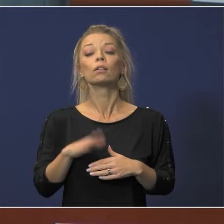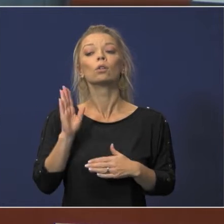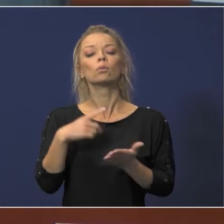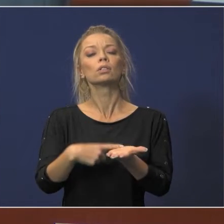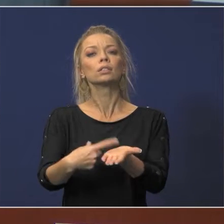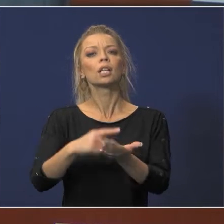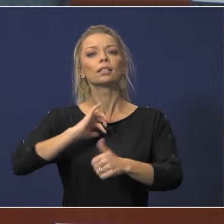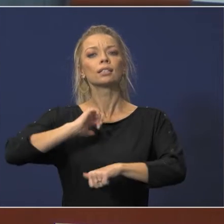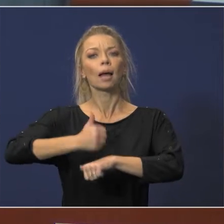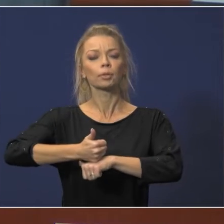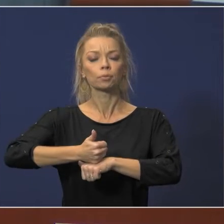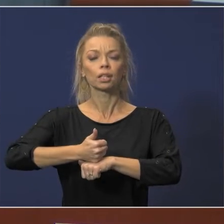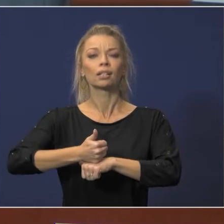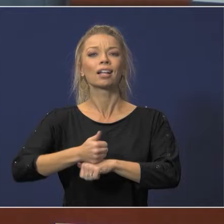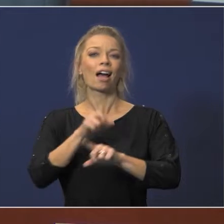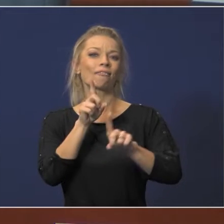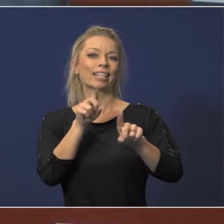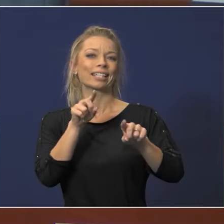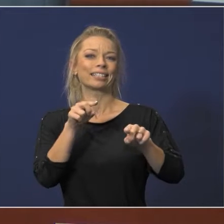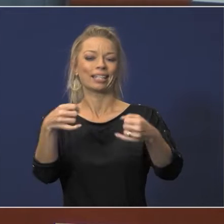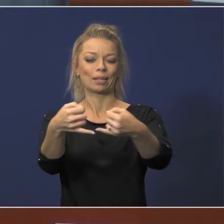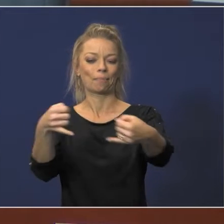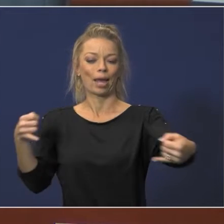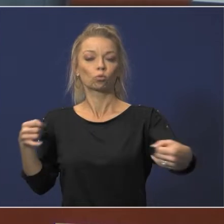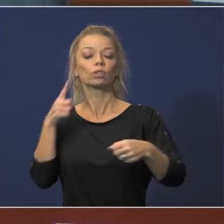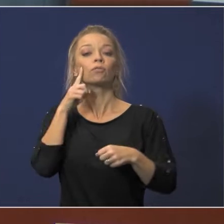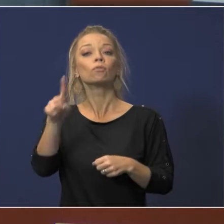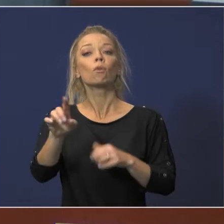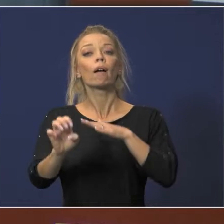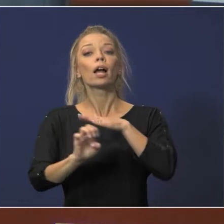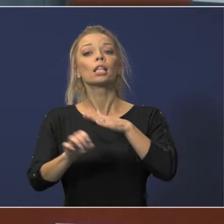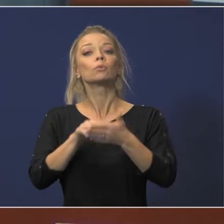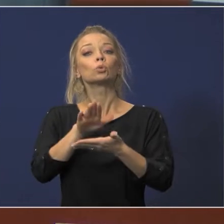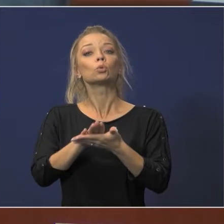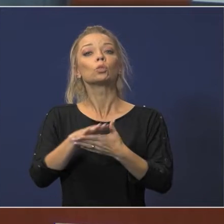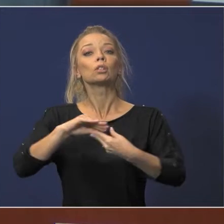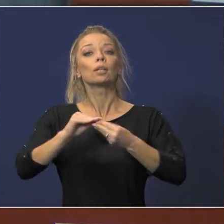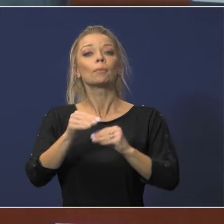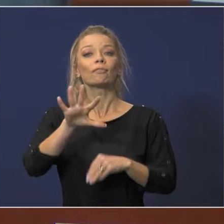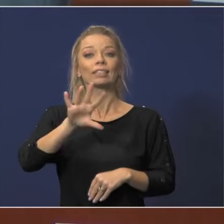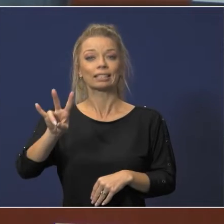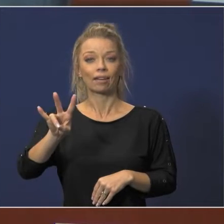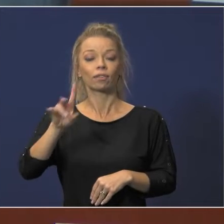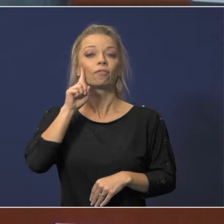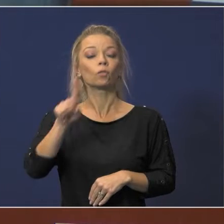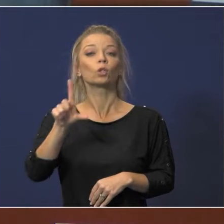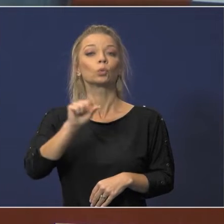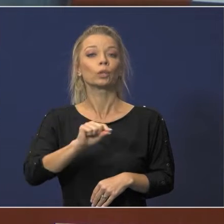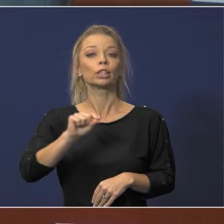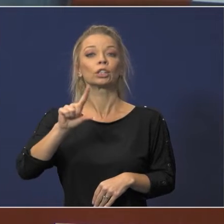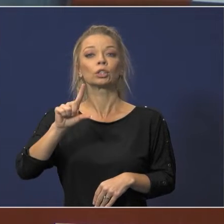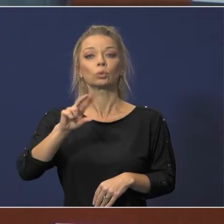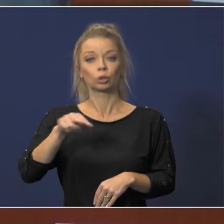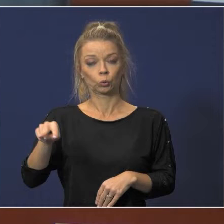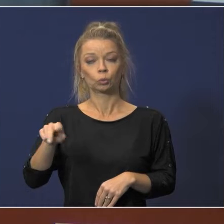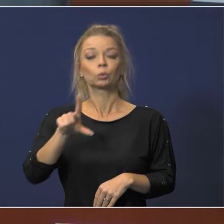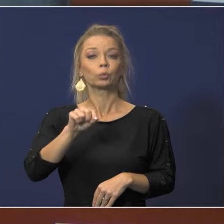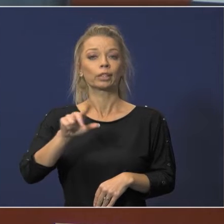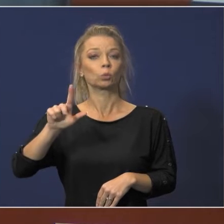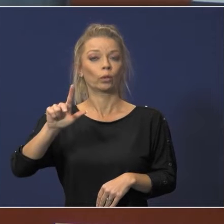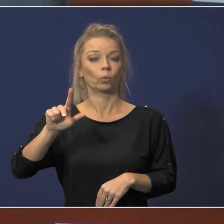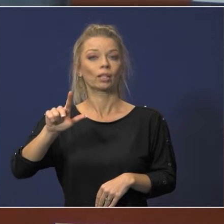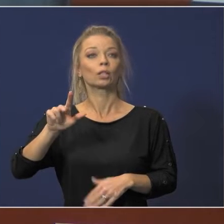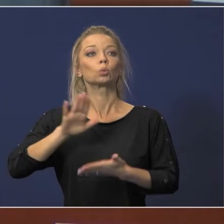establishment of attendance boundaries for elementary school number 57 for the 2022-2023